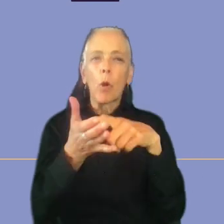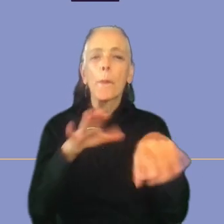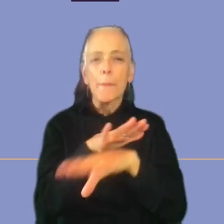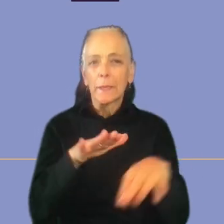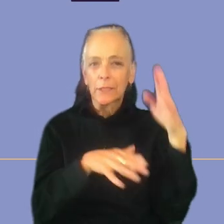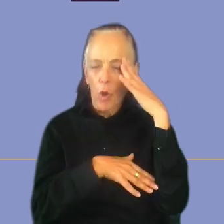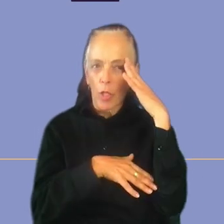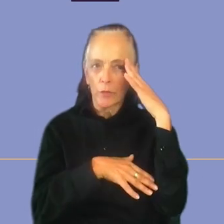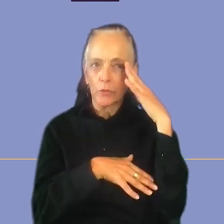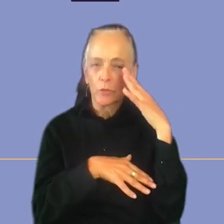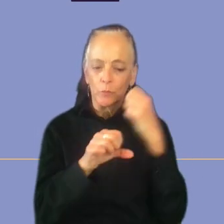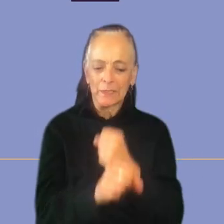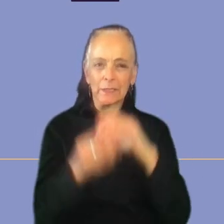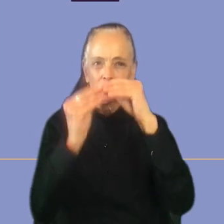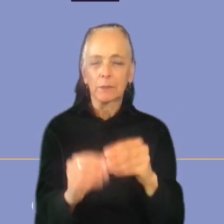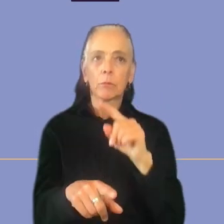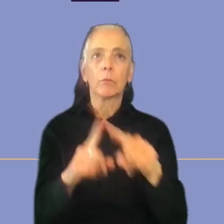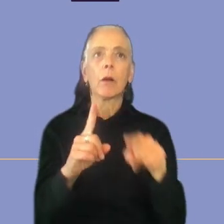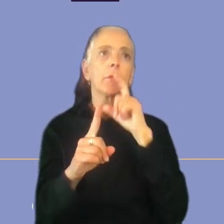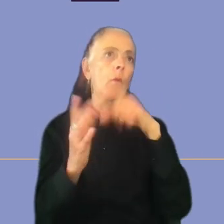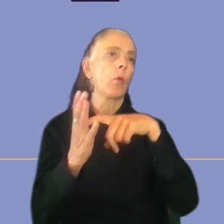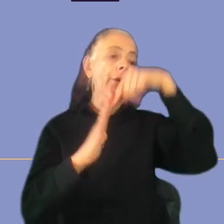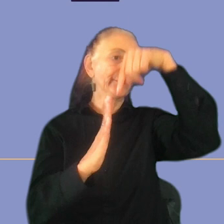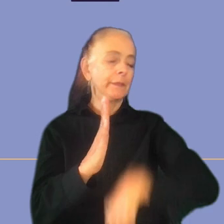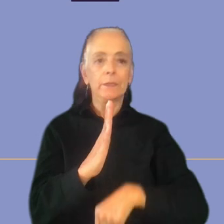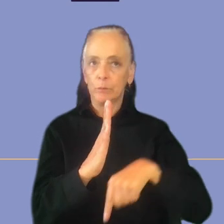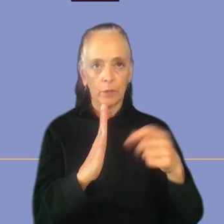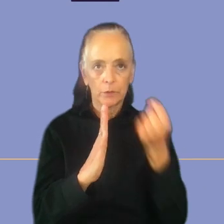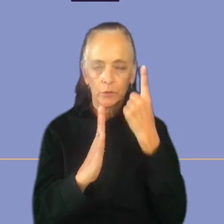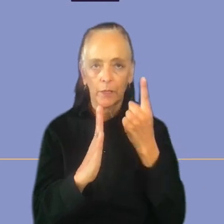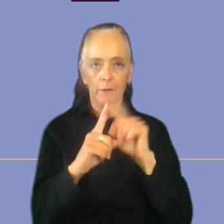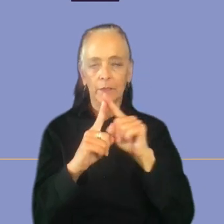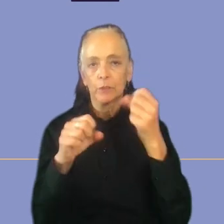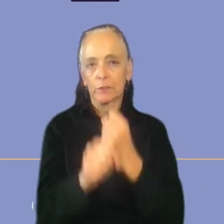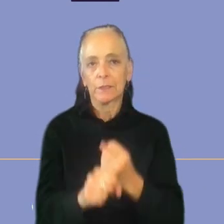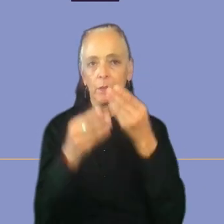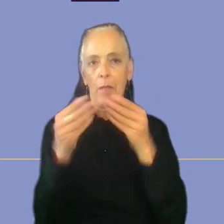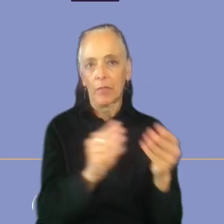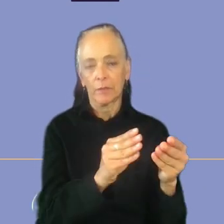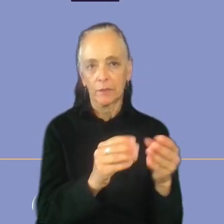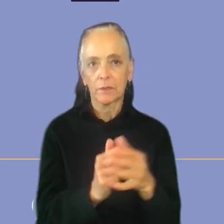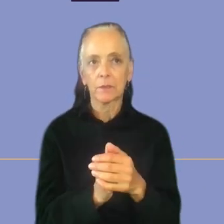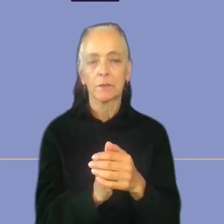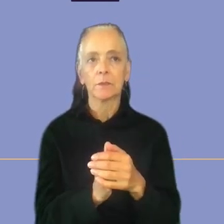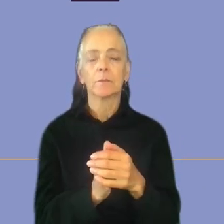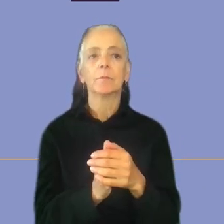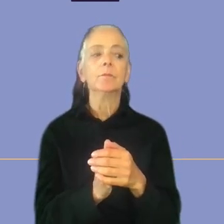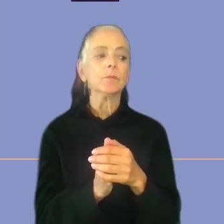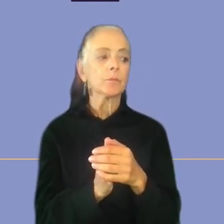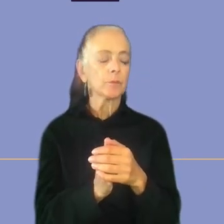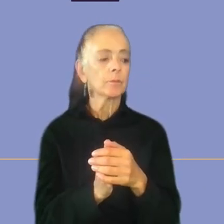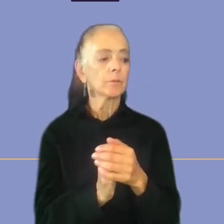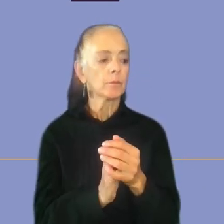want you to have a very deep understanding of different statistics. It is a basic level that they want you to have.